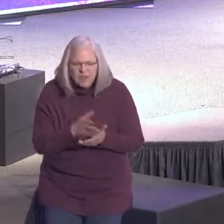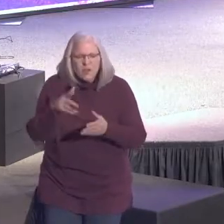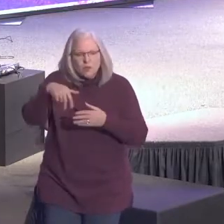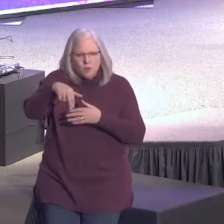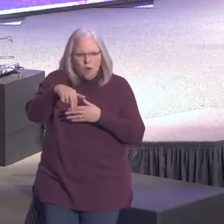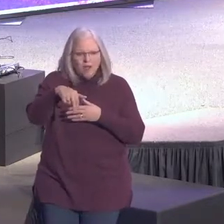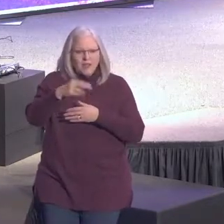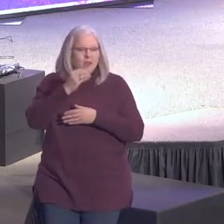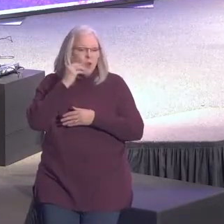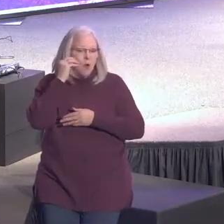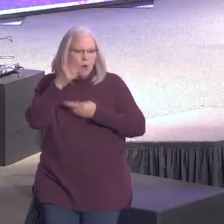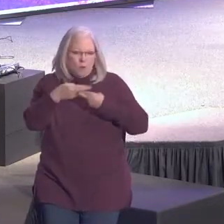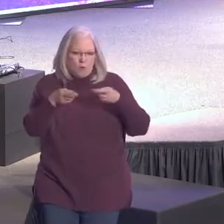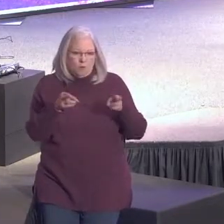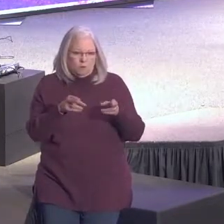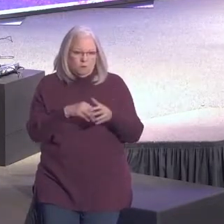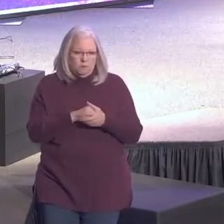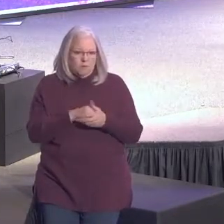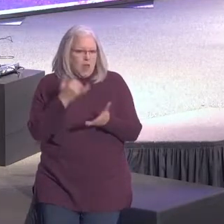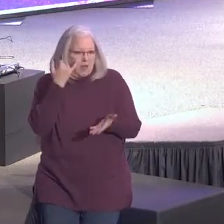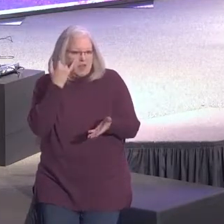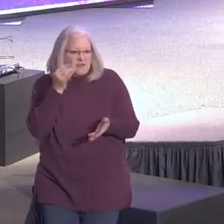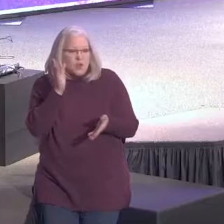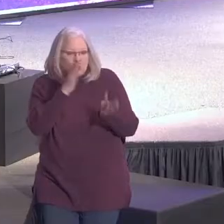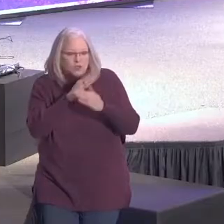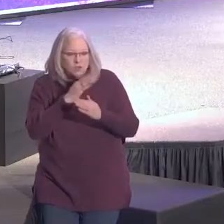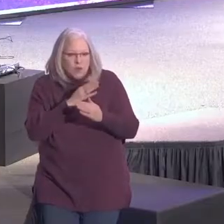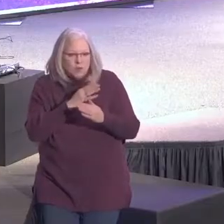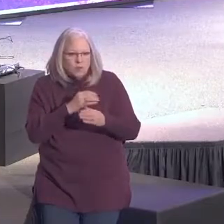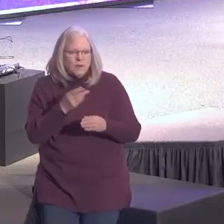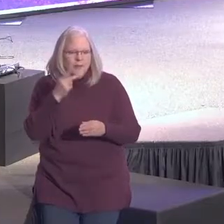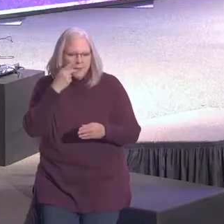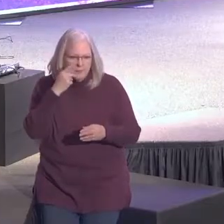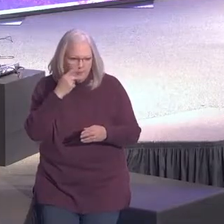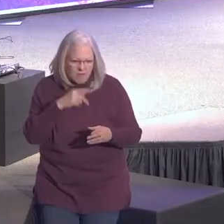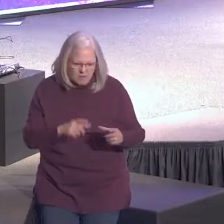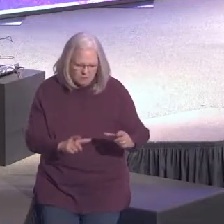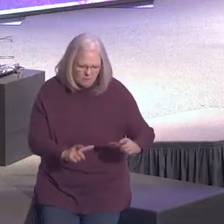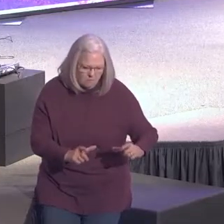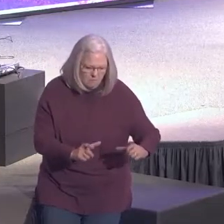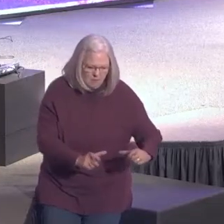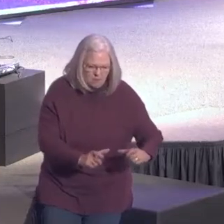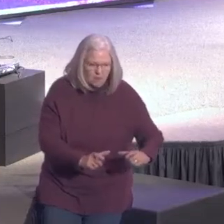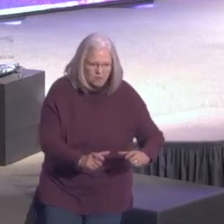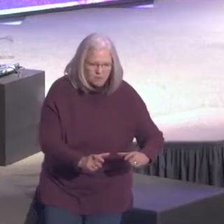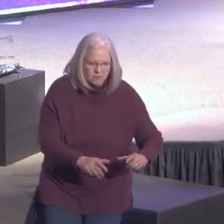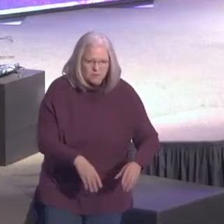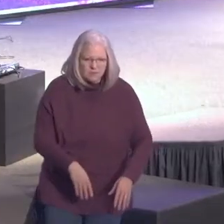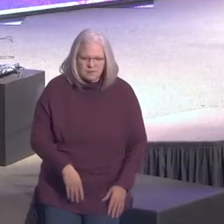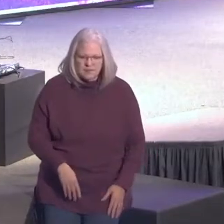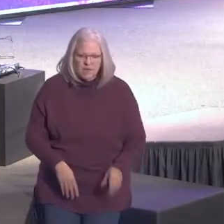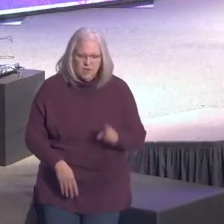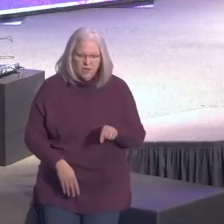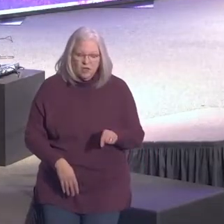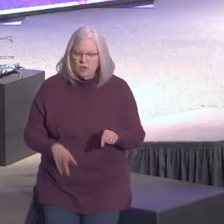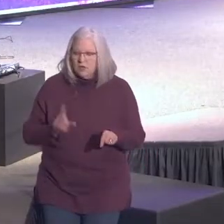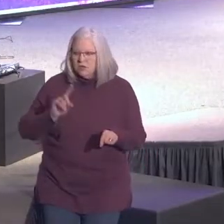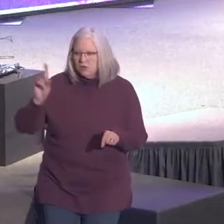and if you were in trouble, there'd be a pink slip on your desk and that pink slip would say, please report to Mr. Reese's office.